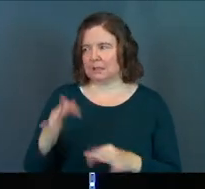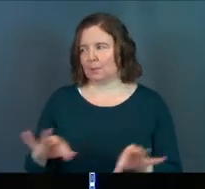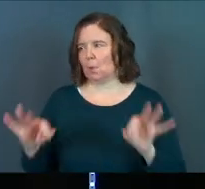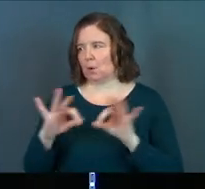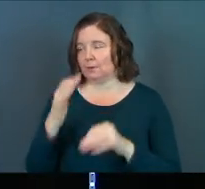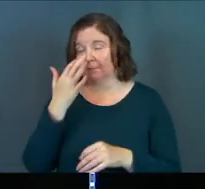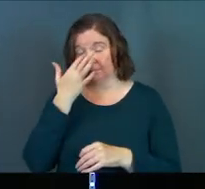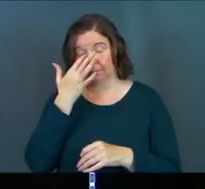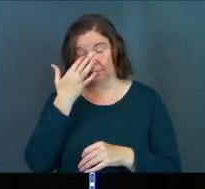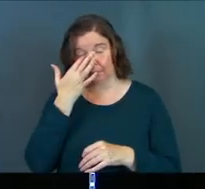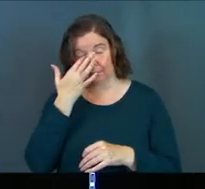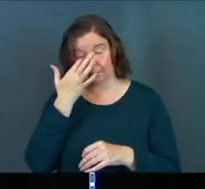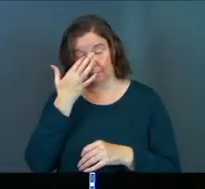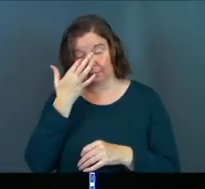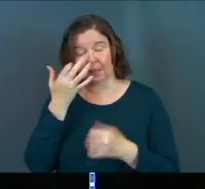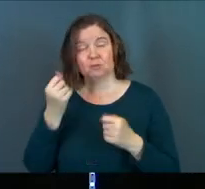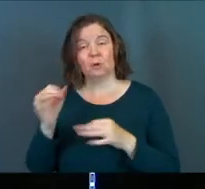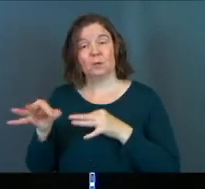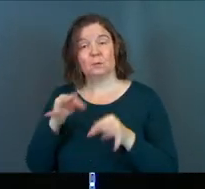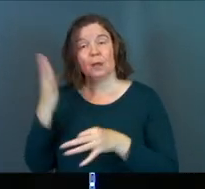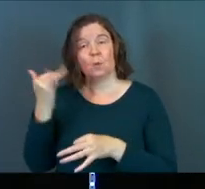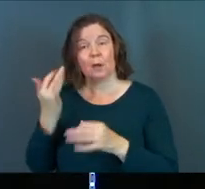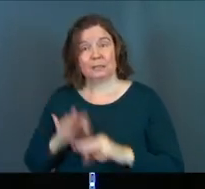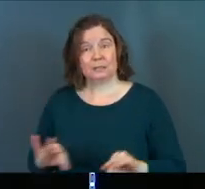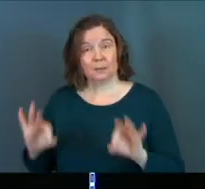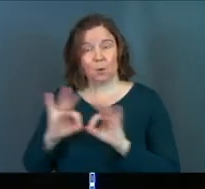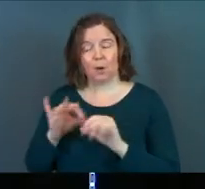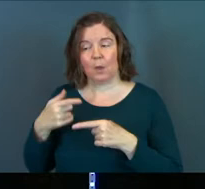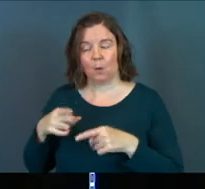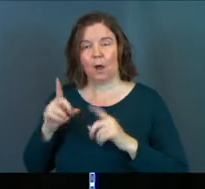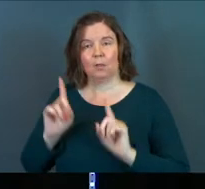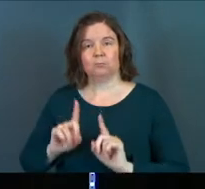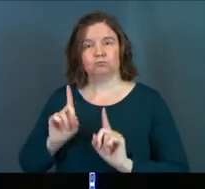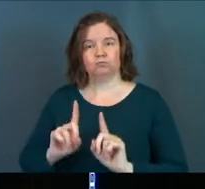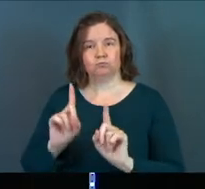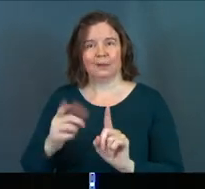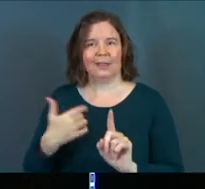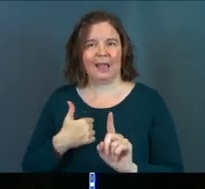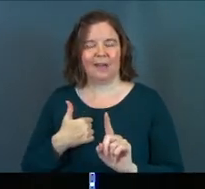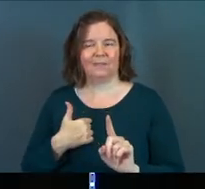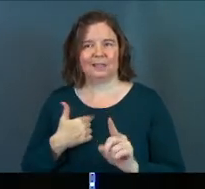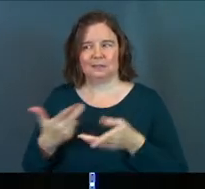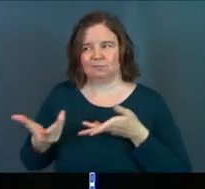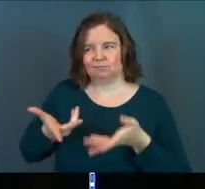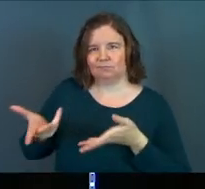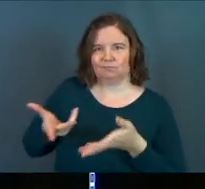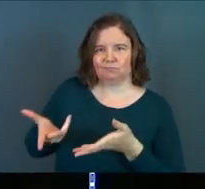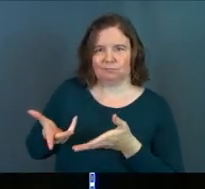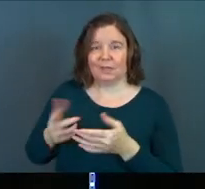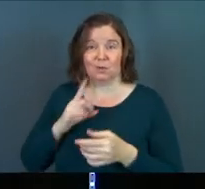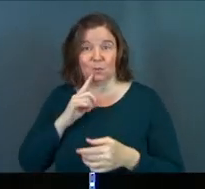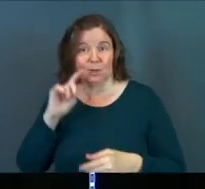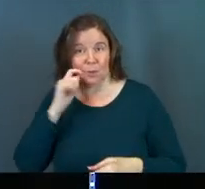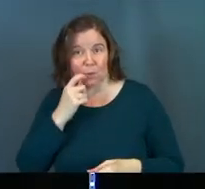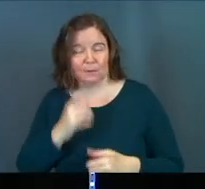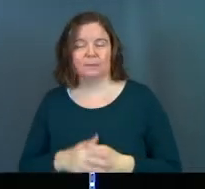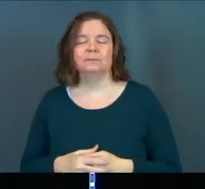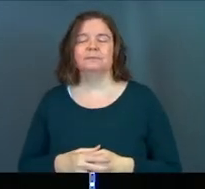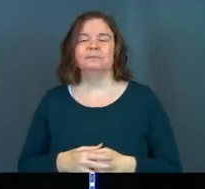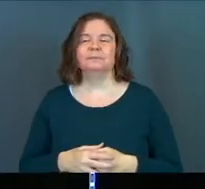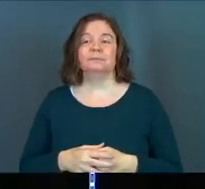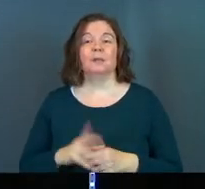it's important, and he's trying to explain to Forky why it's important, all this stuff, and while they're walking back, they actually have like this heart-to-heart conversation. It's really, really cool,